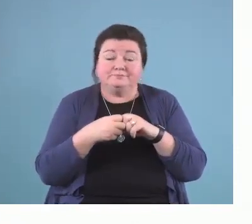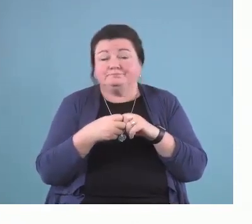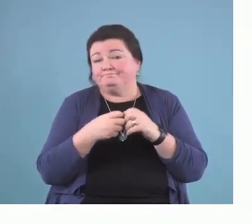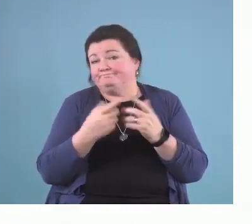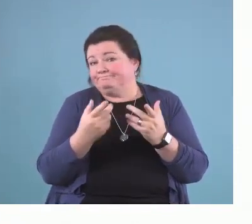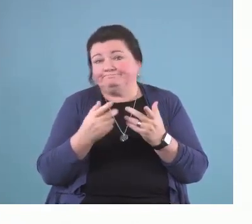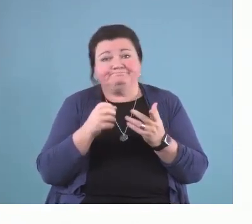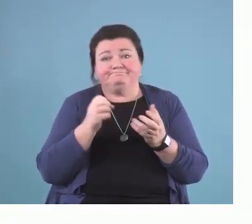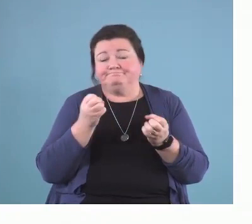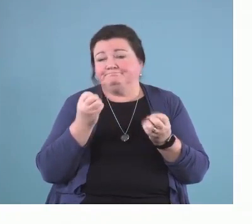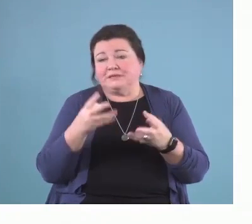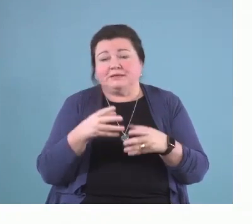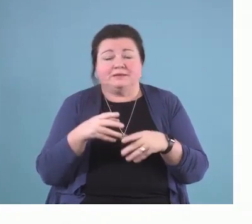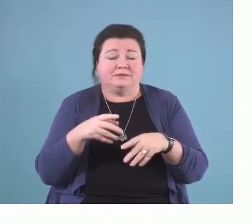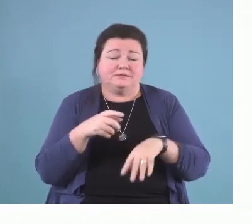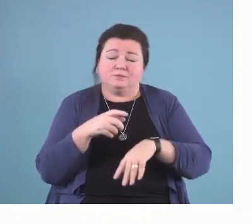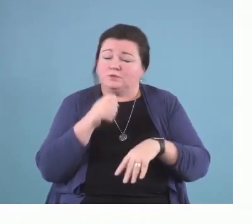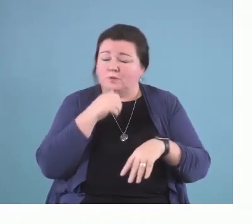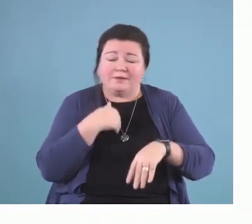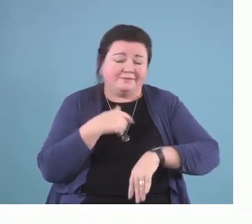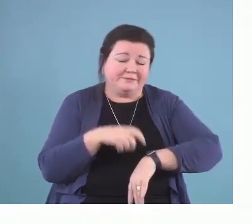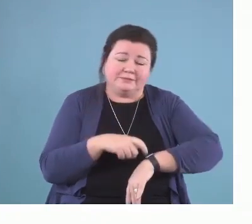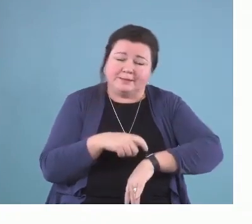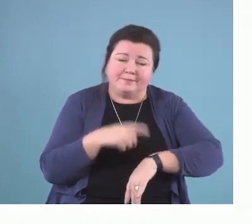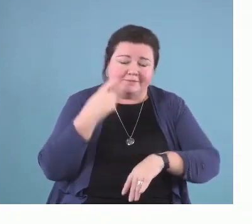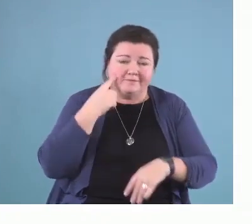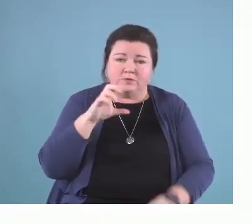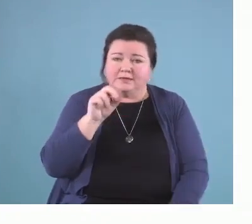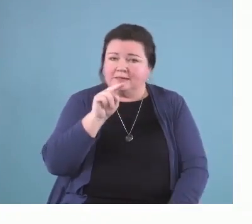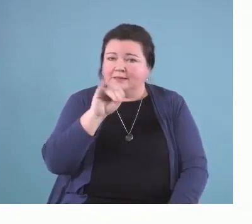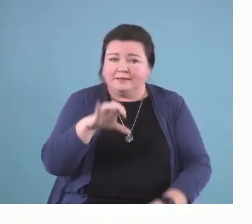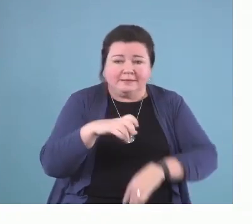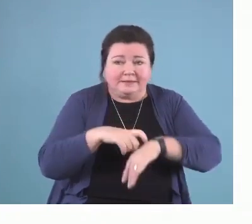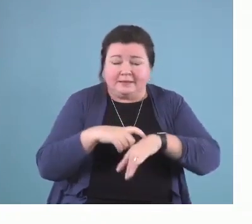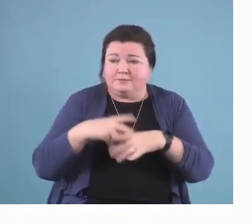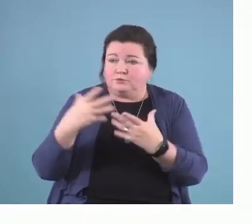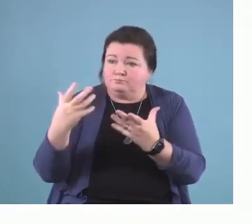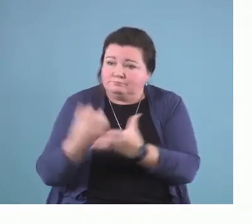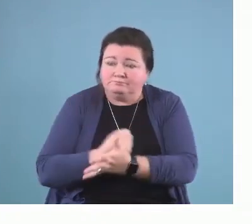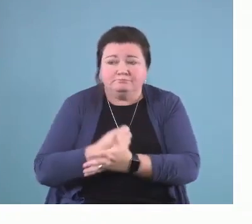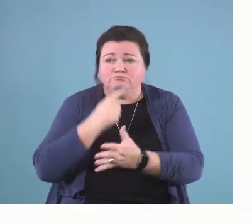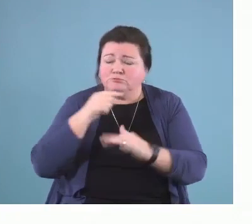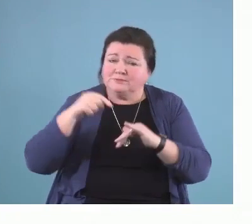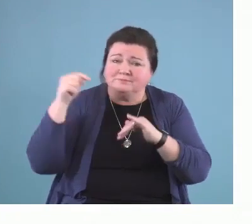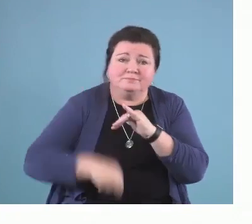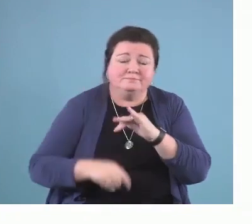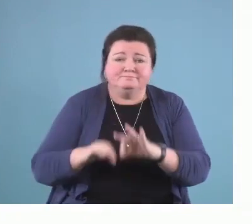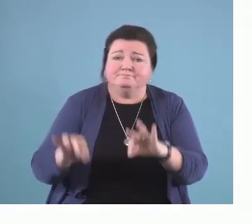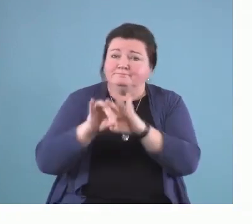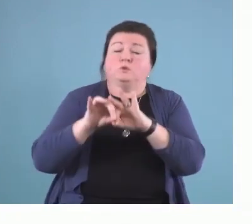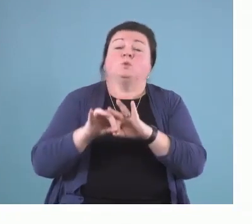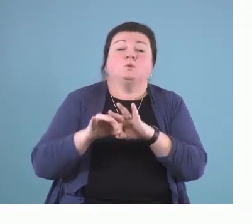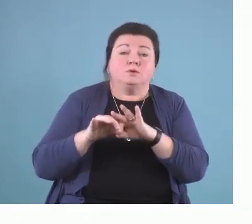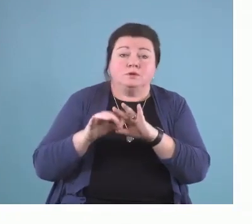within the clinical context to have these very, very important conversations. But over and over again, what we're